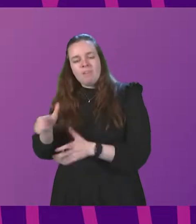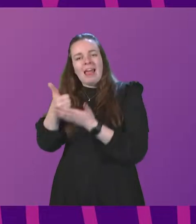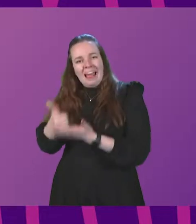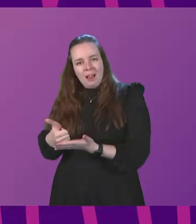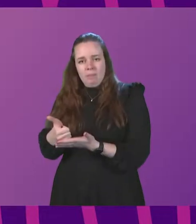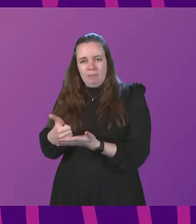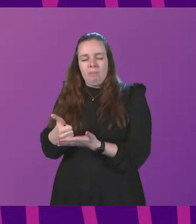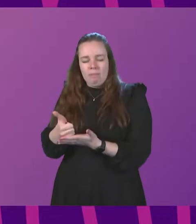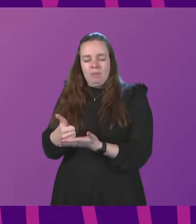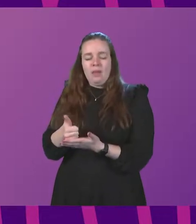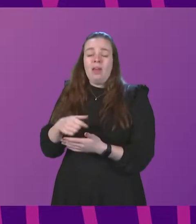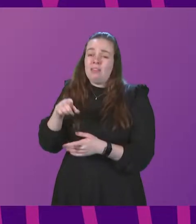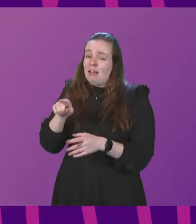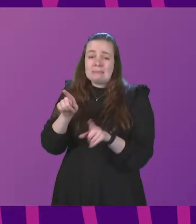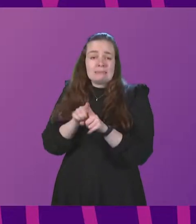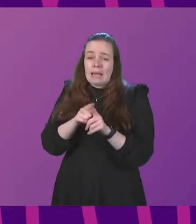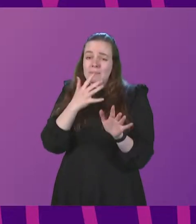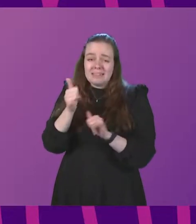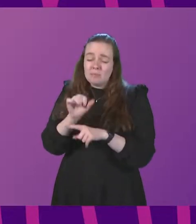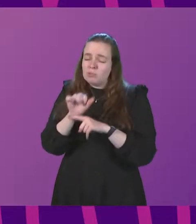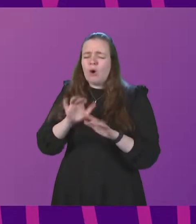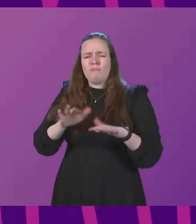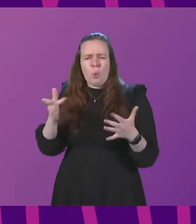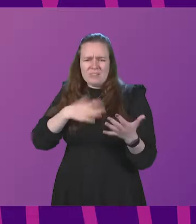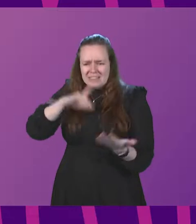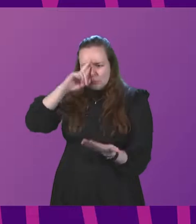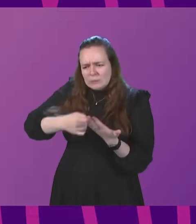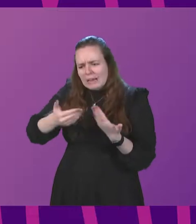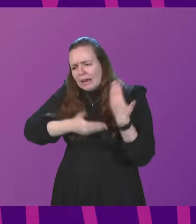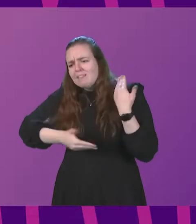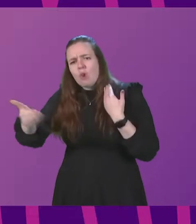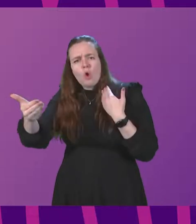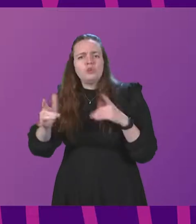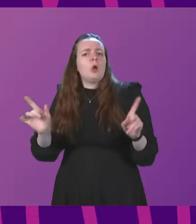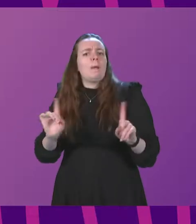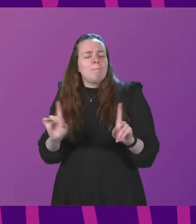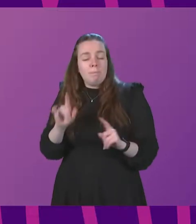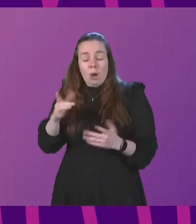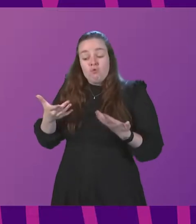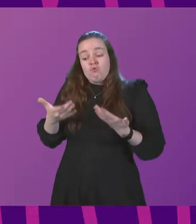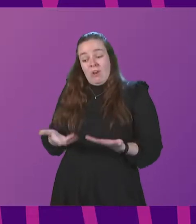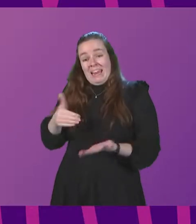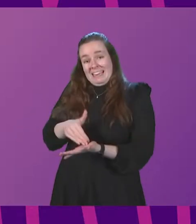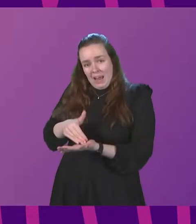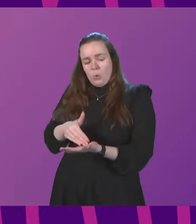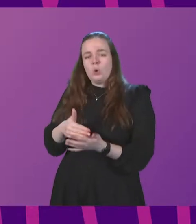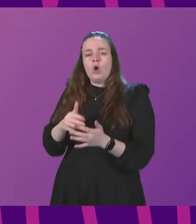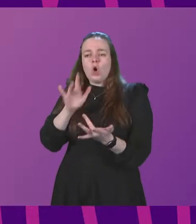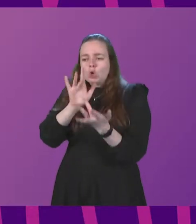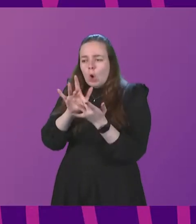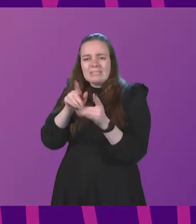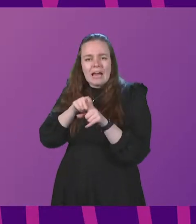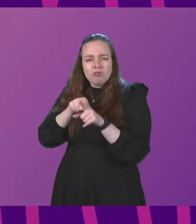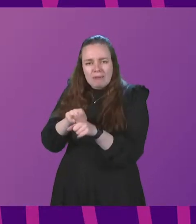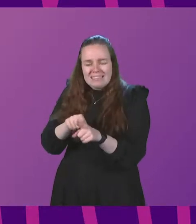of Test and Protect. Of course there are decisions to be taken about it for the longer term, but right now contact tracing and the